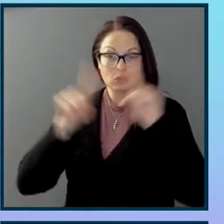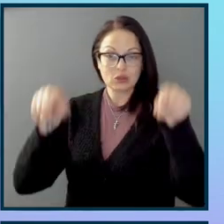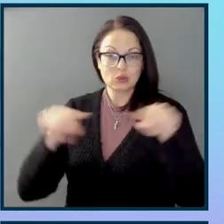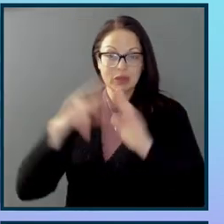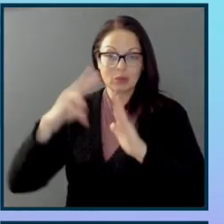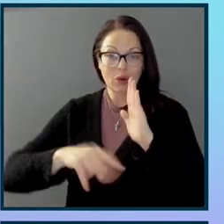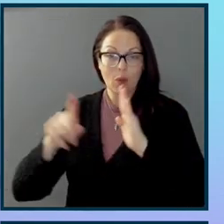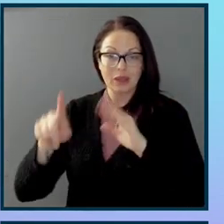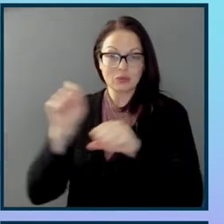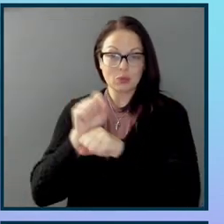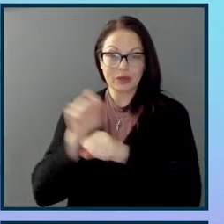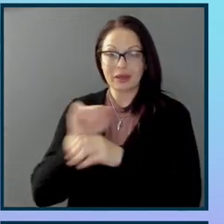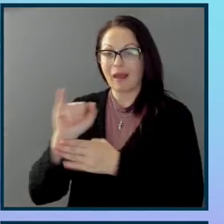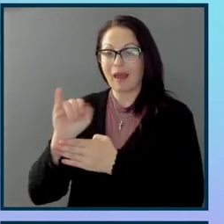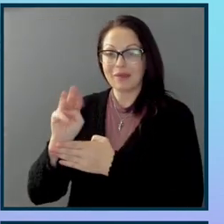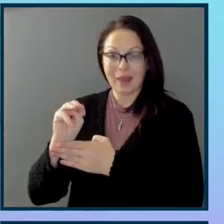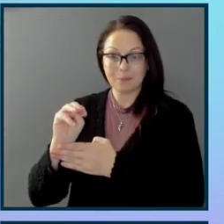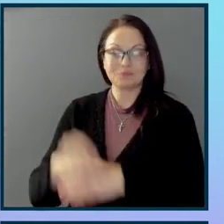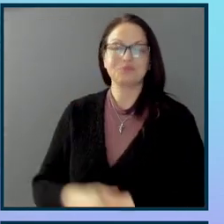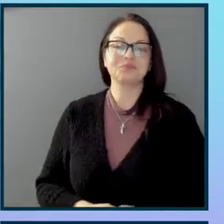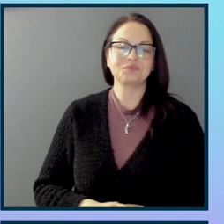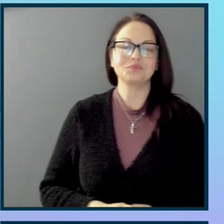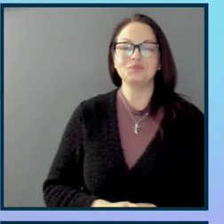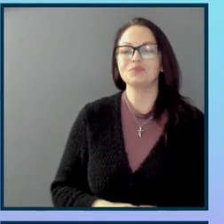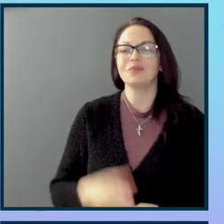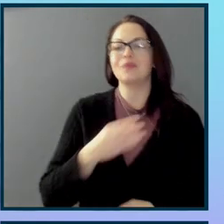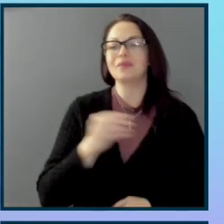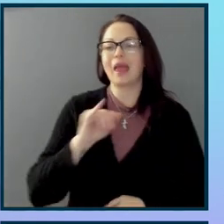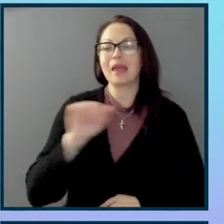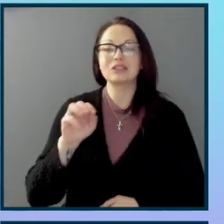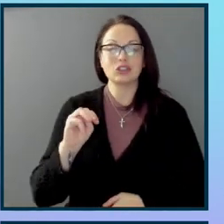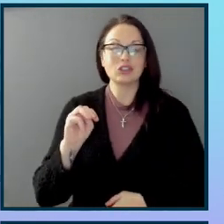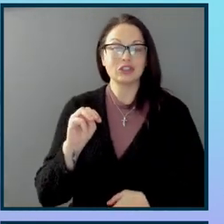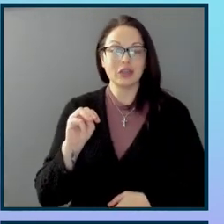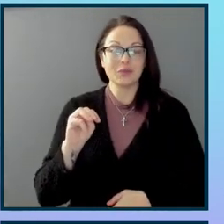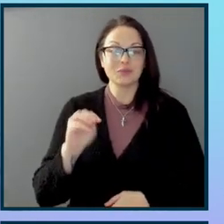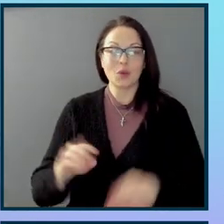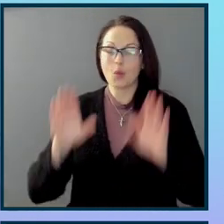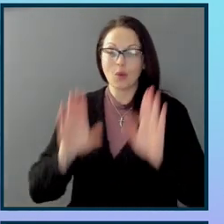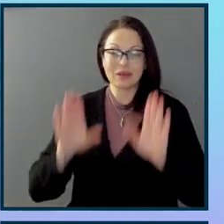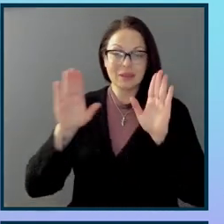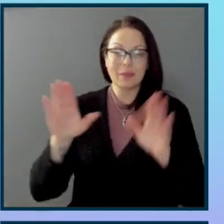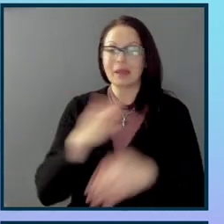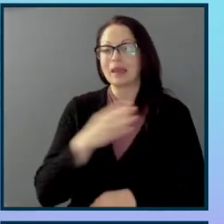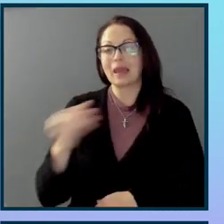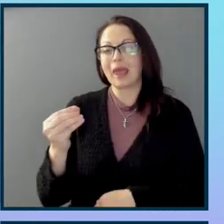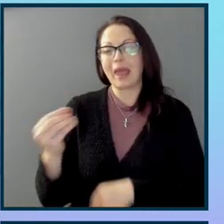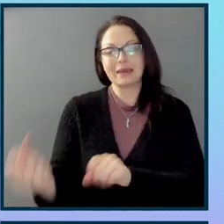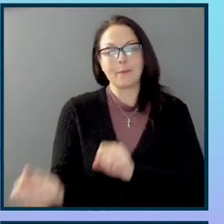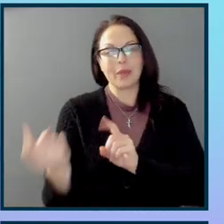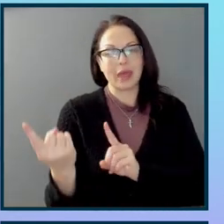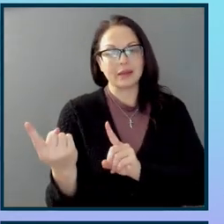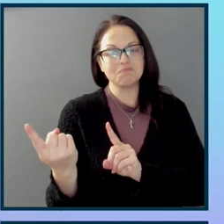But more than that, Jim was truly a remarkable and empathetic human being.